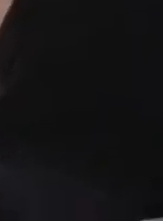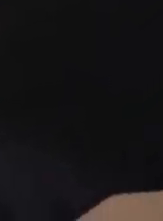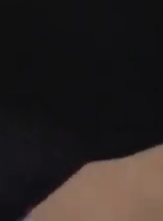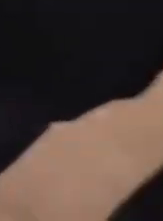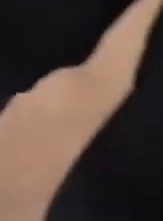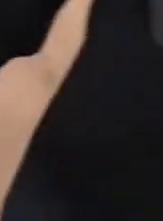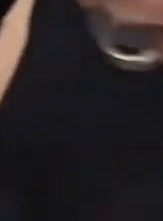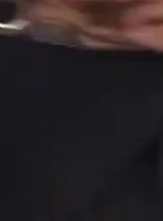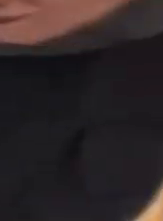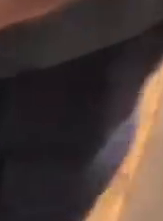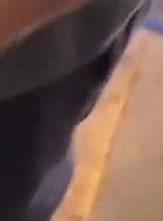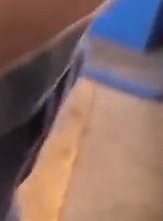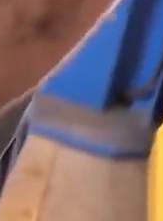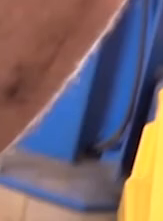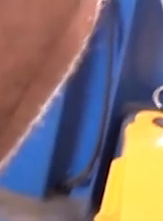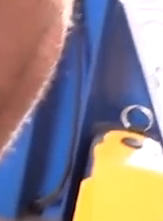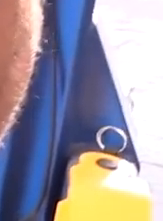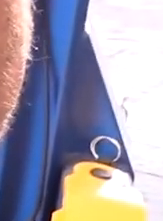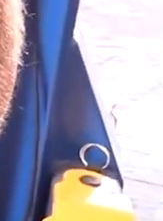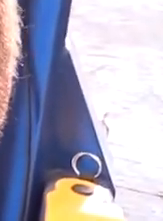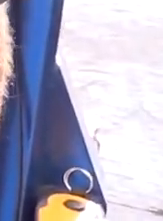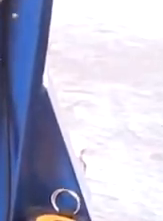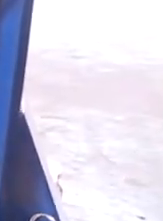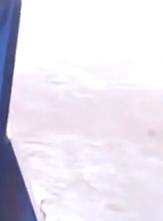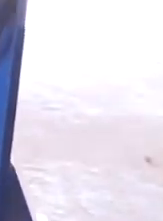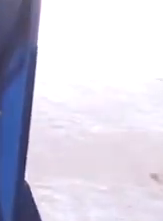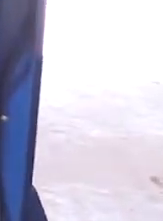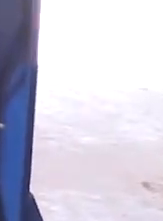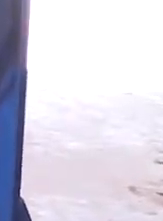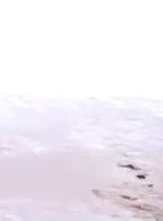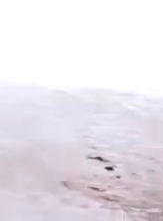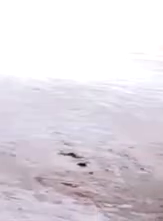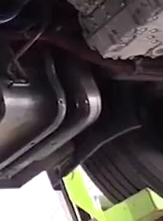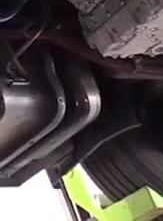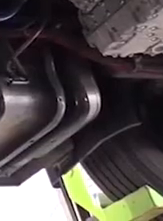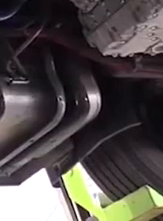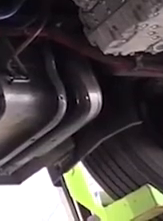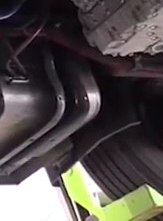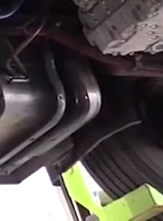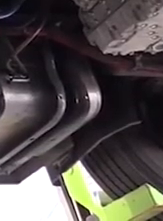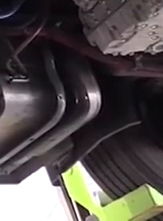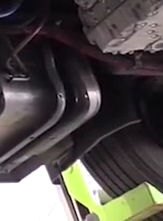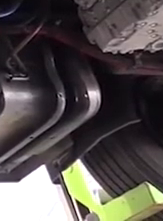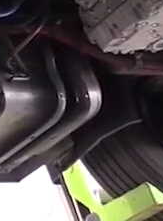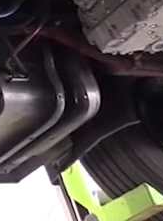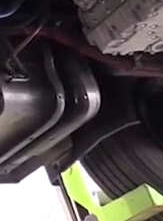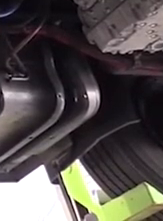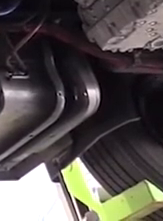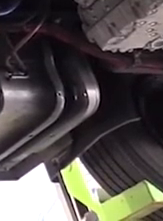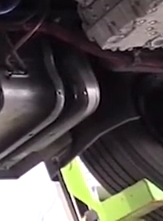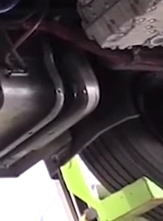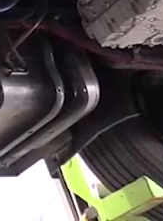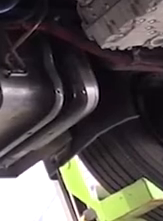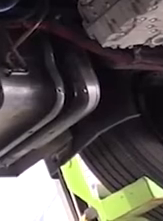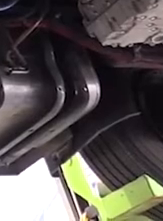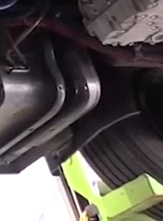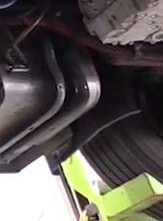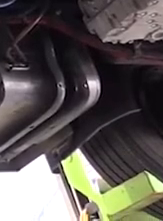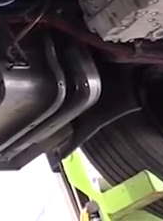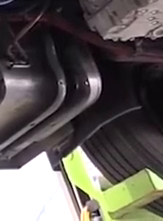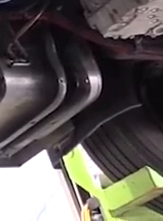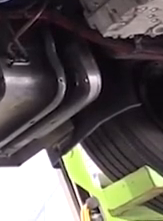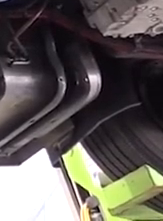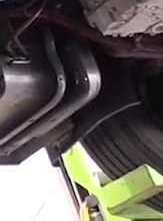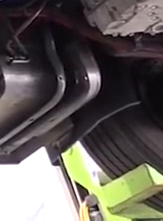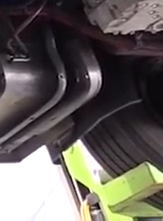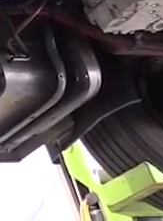Back here at the department headquarters, our fleet maintenance techs are working to get our heavy equipment, white fleet, and at times, even a